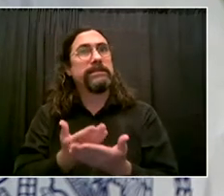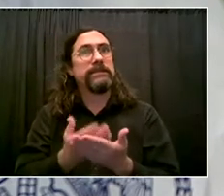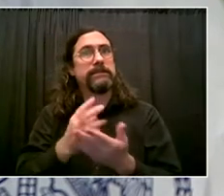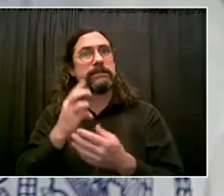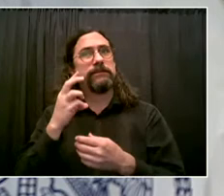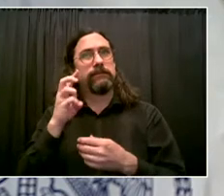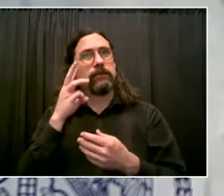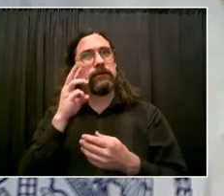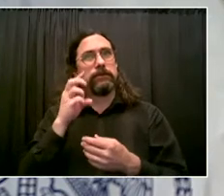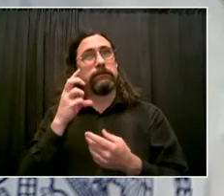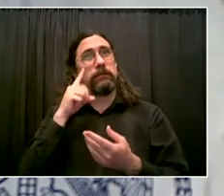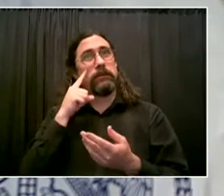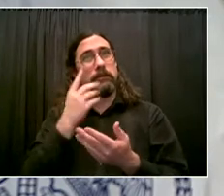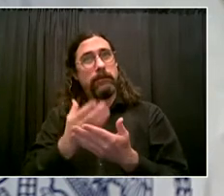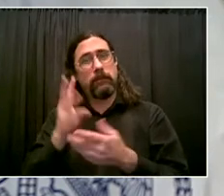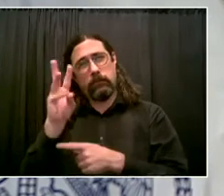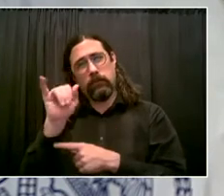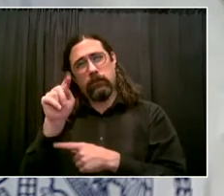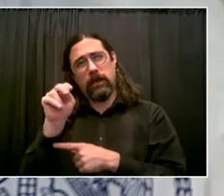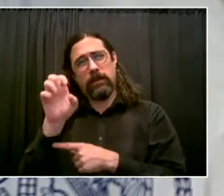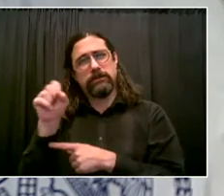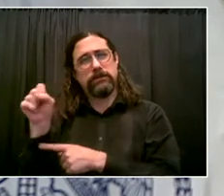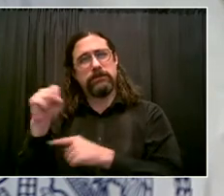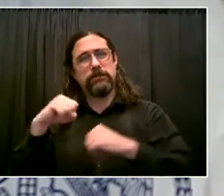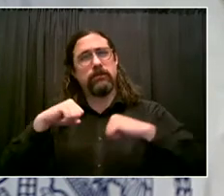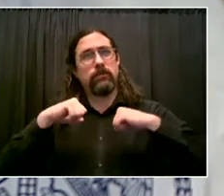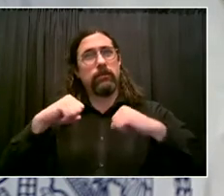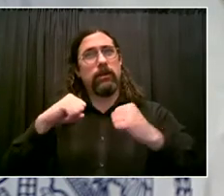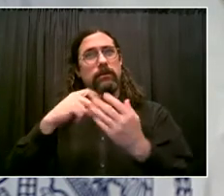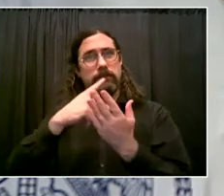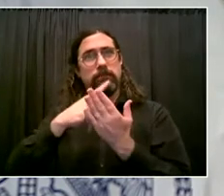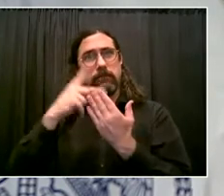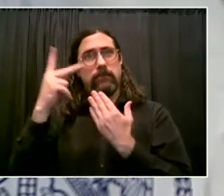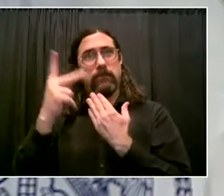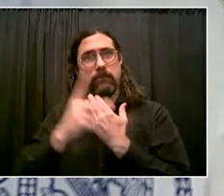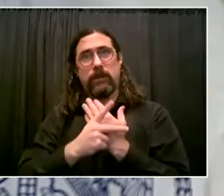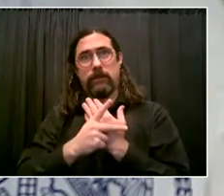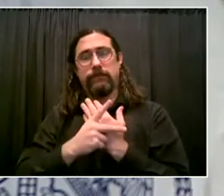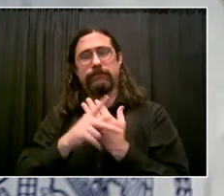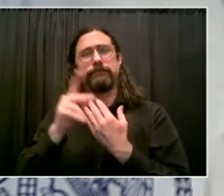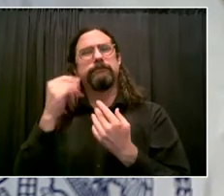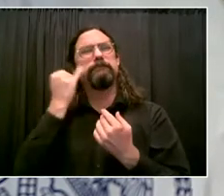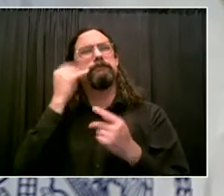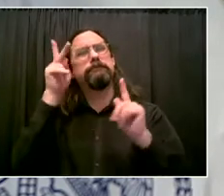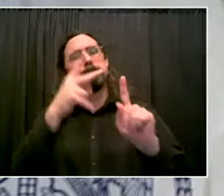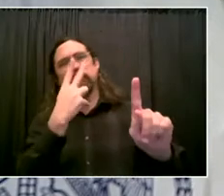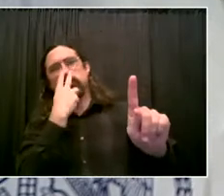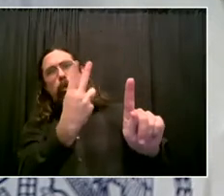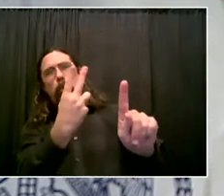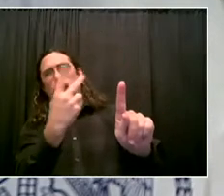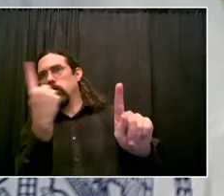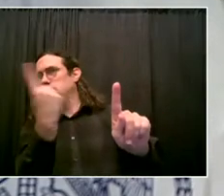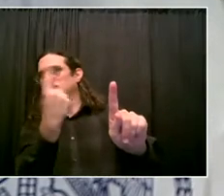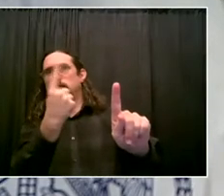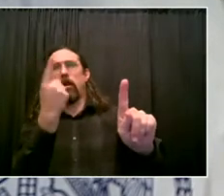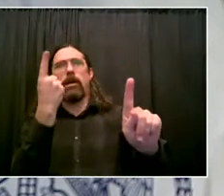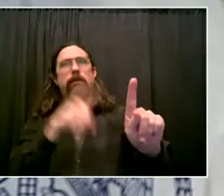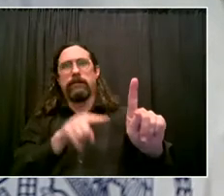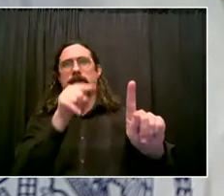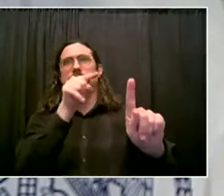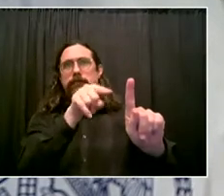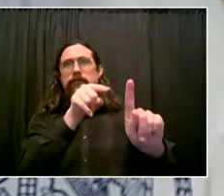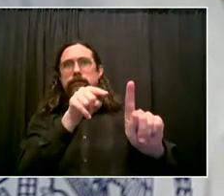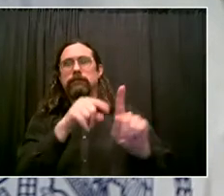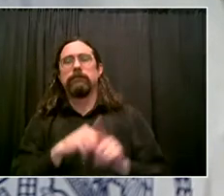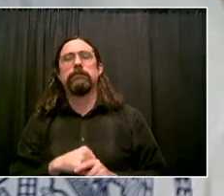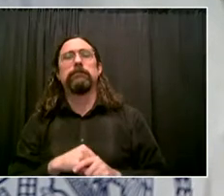communities. This is something that Chief Rodney Harris and our Chief of Department has talked about a lot. We need to reconnect the police department communities. We